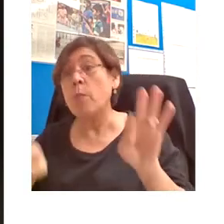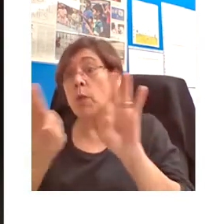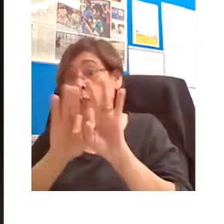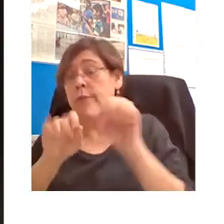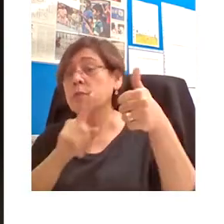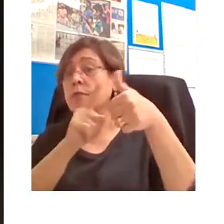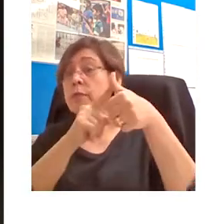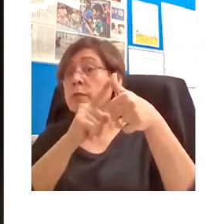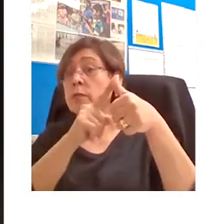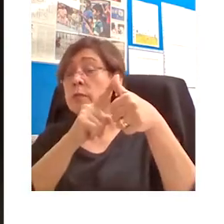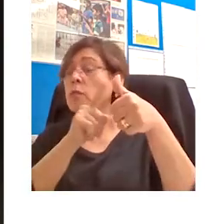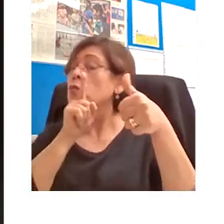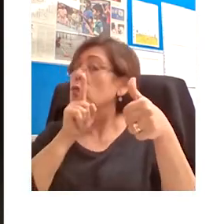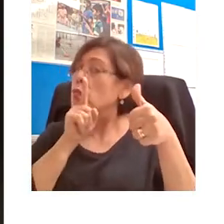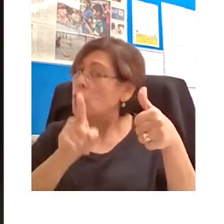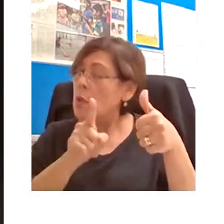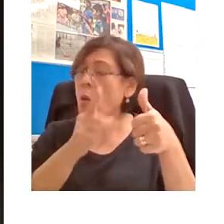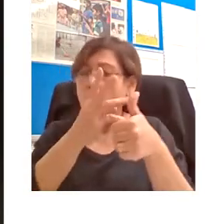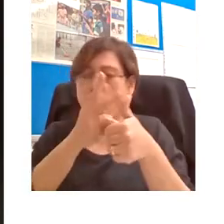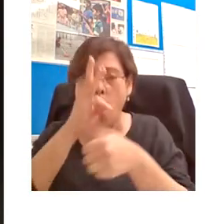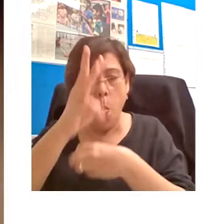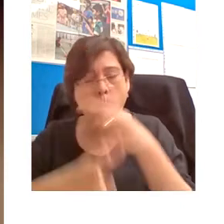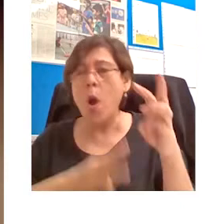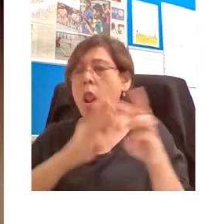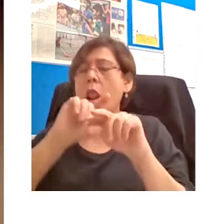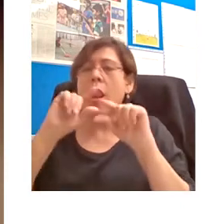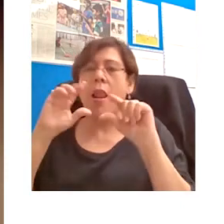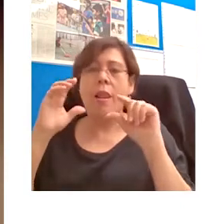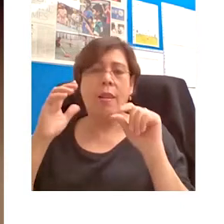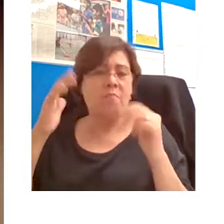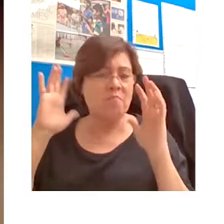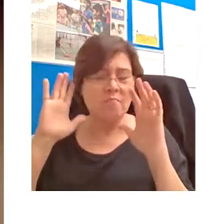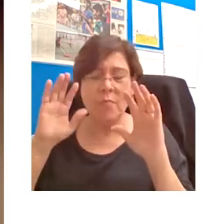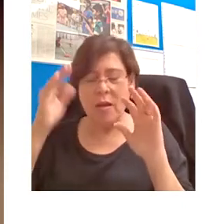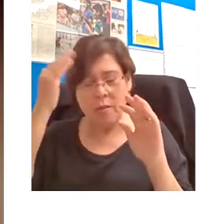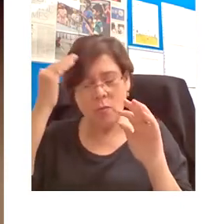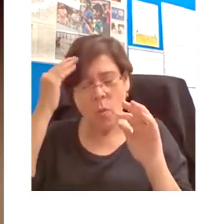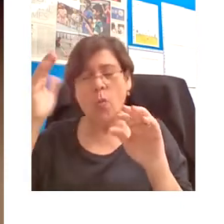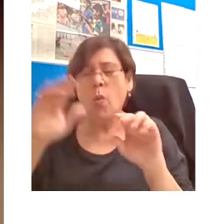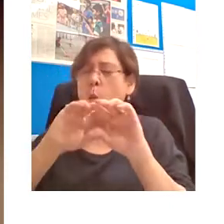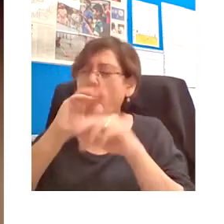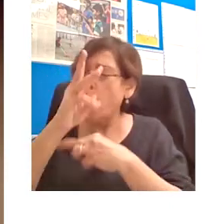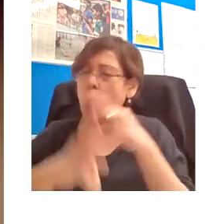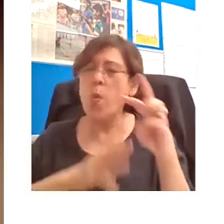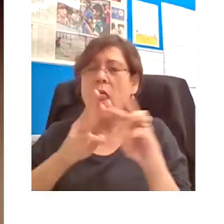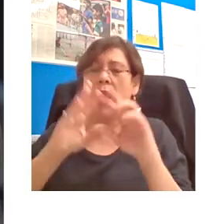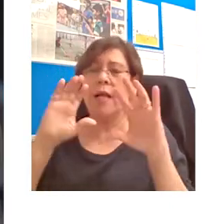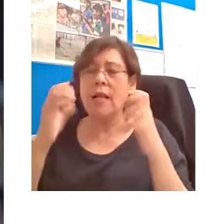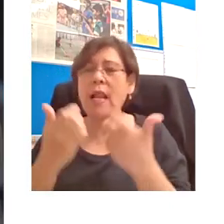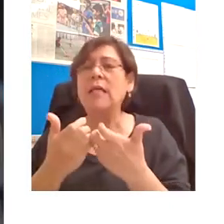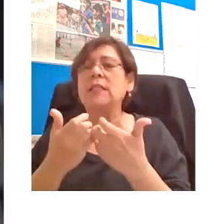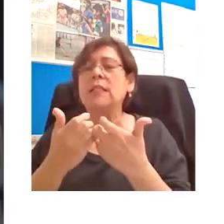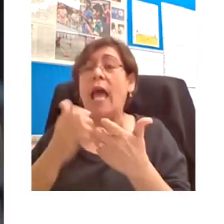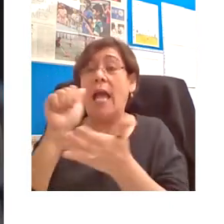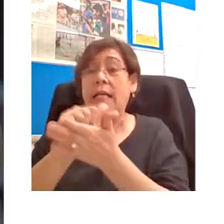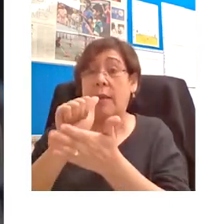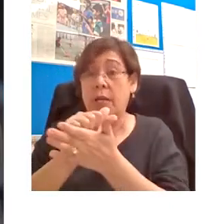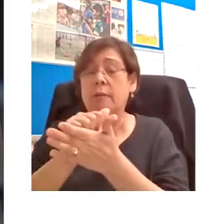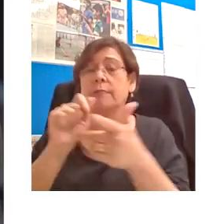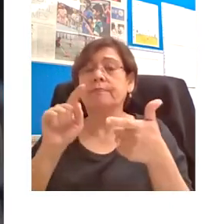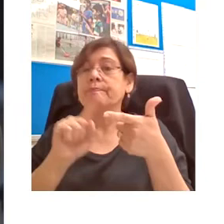is a world-class academic community. Another is a magnificent collection of university